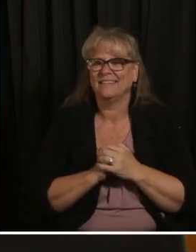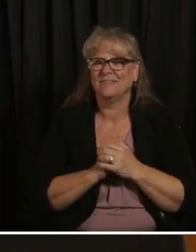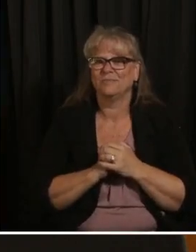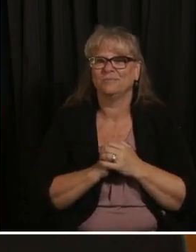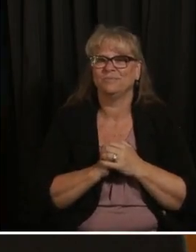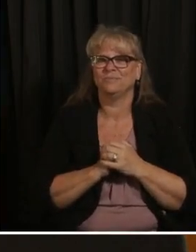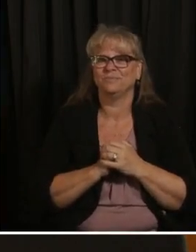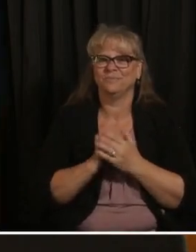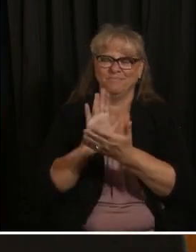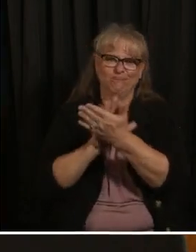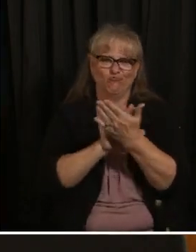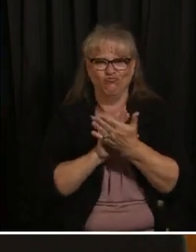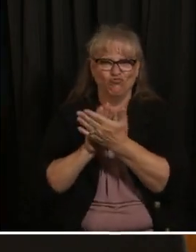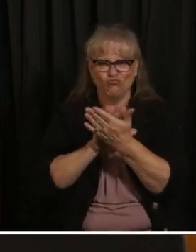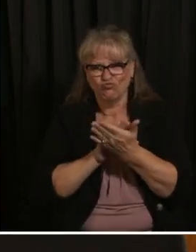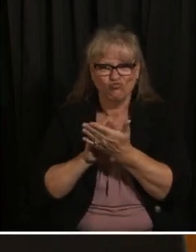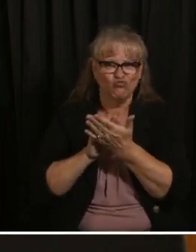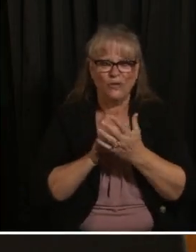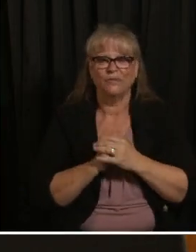okay